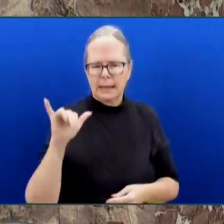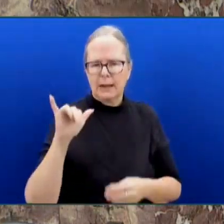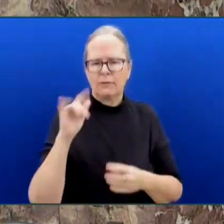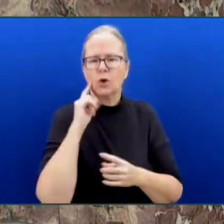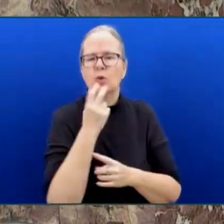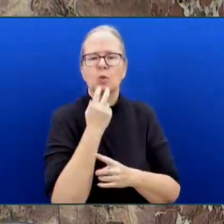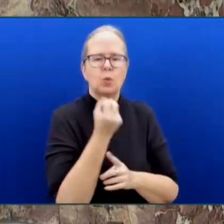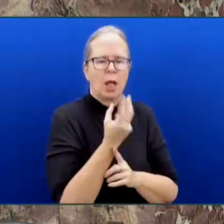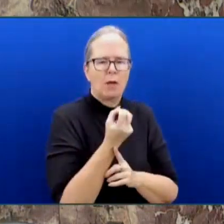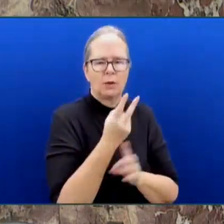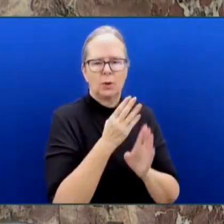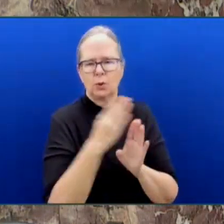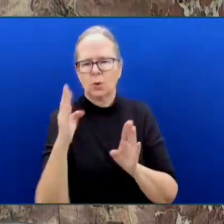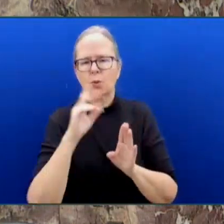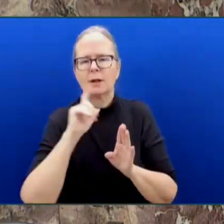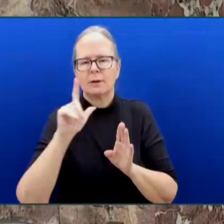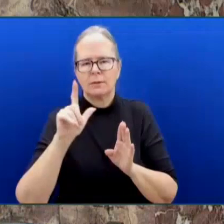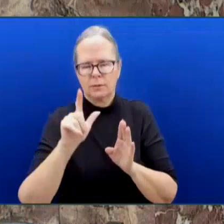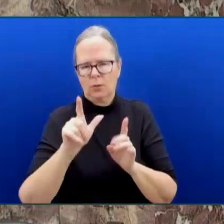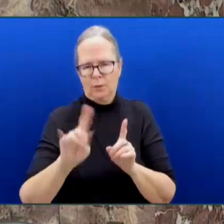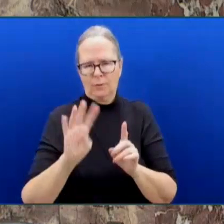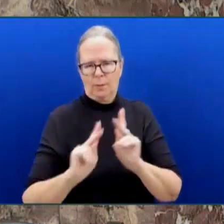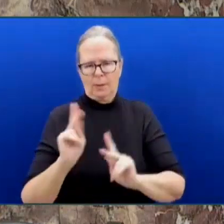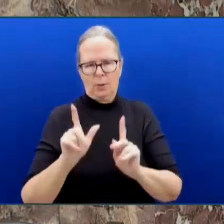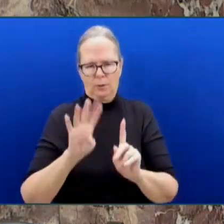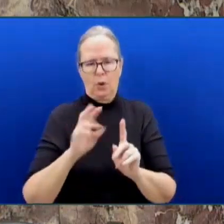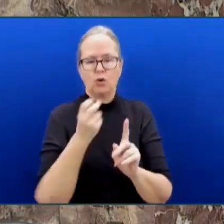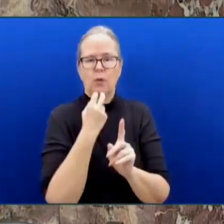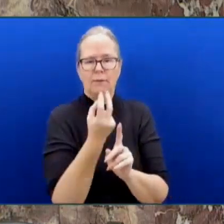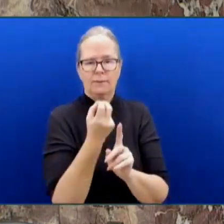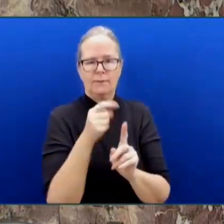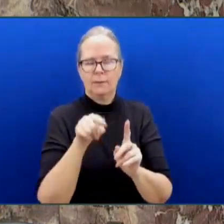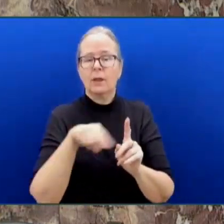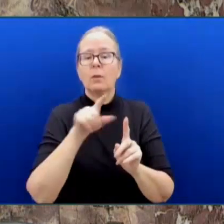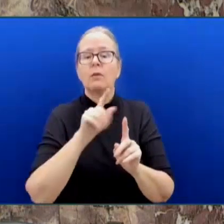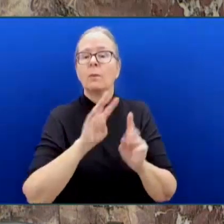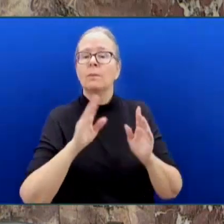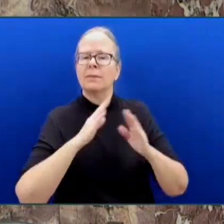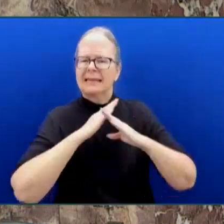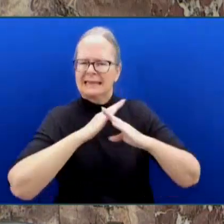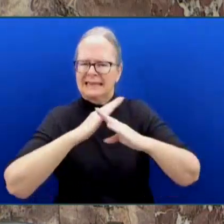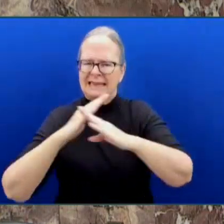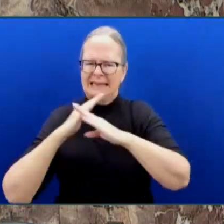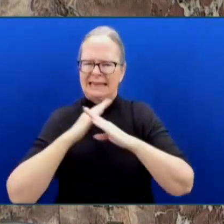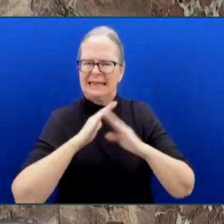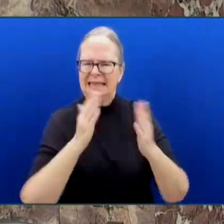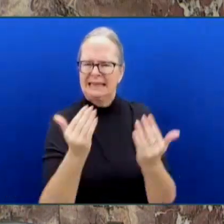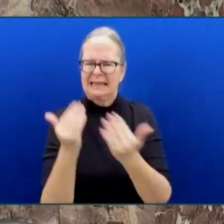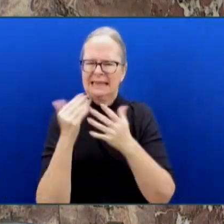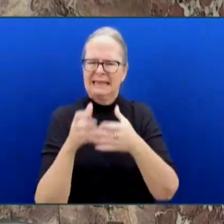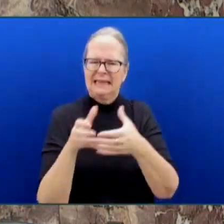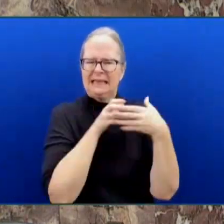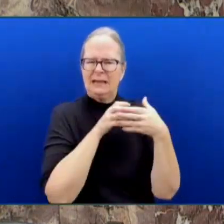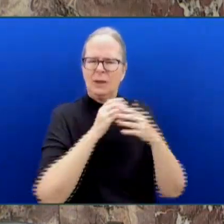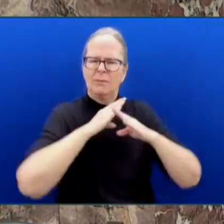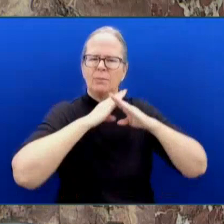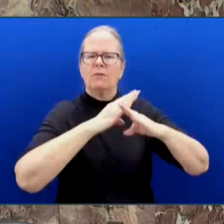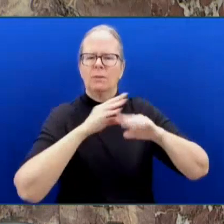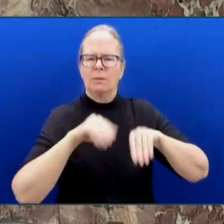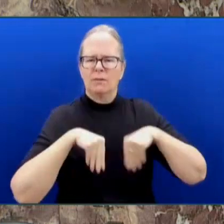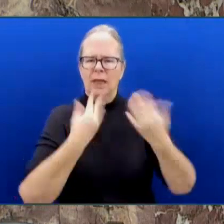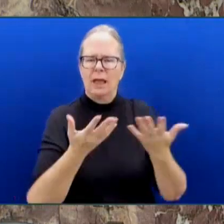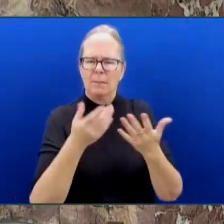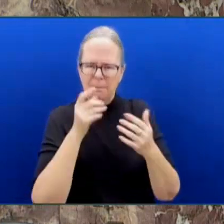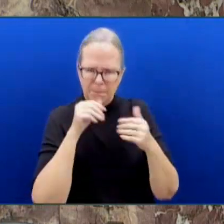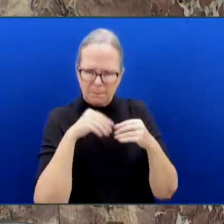and youth mental health teams that go to where kids are at and wrap services around them so that we can ensure that we